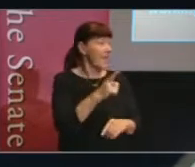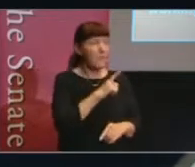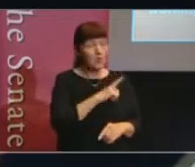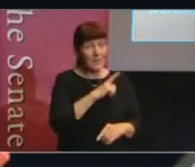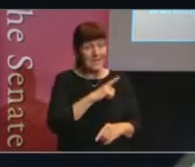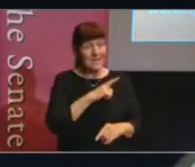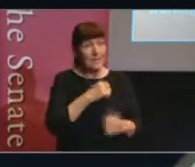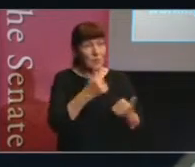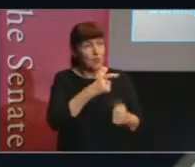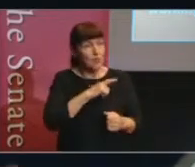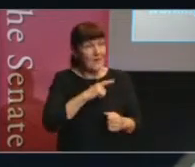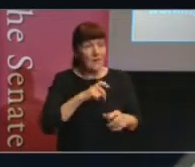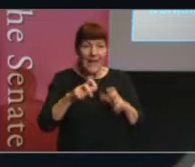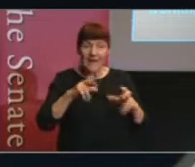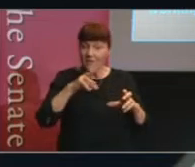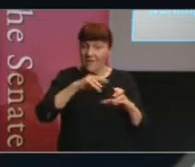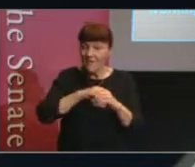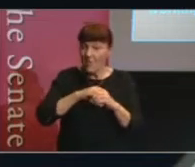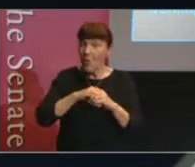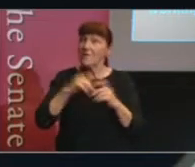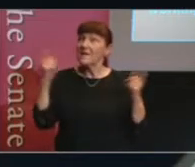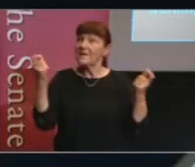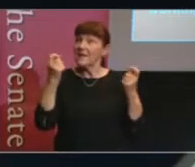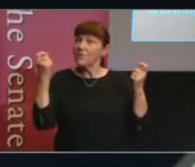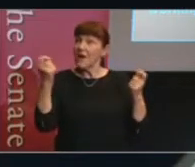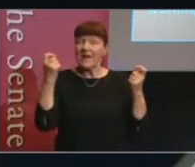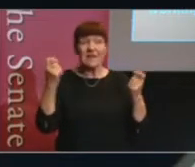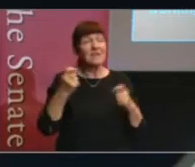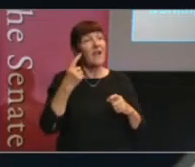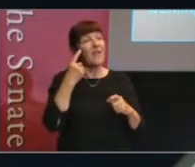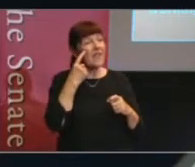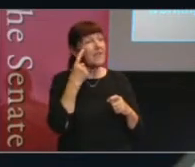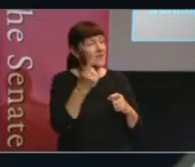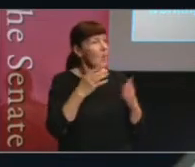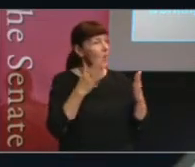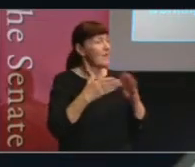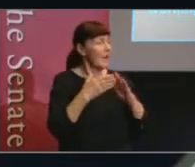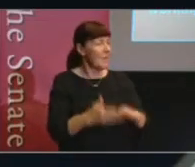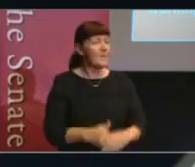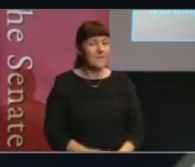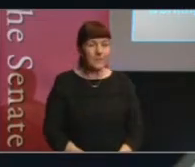to actively be involved and celebrate it, then I think that might be one way of helping.